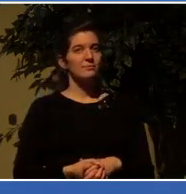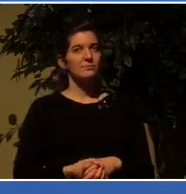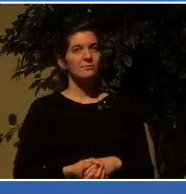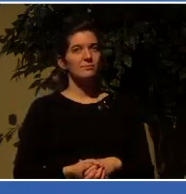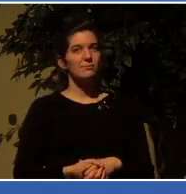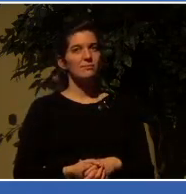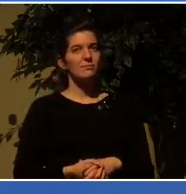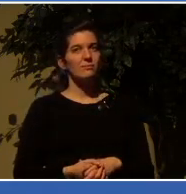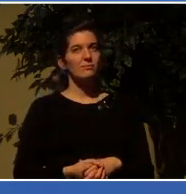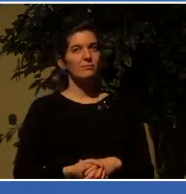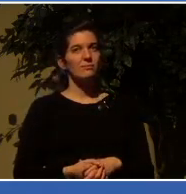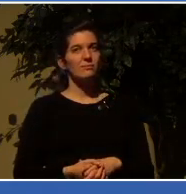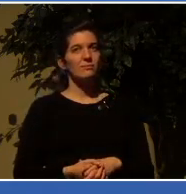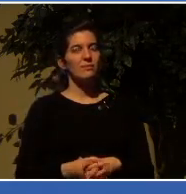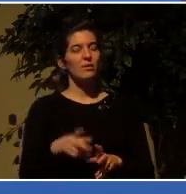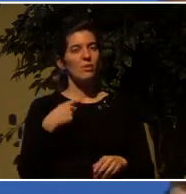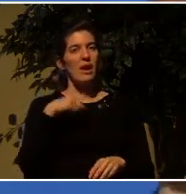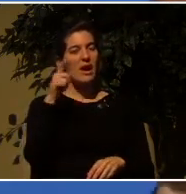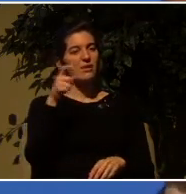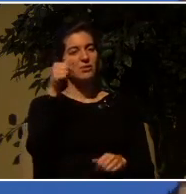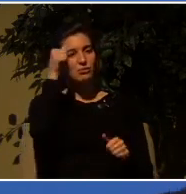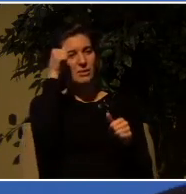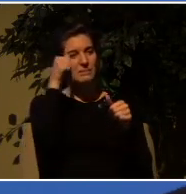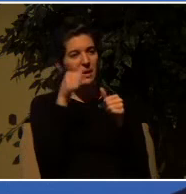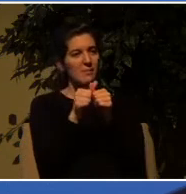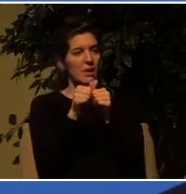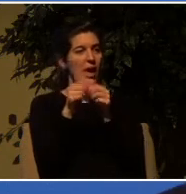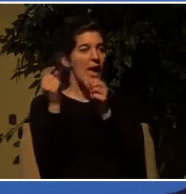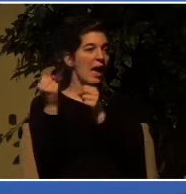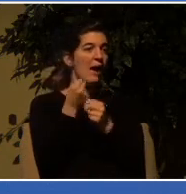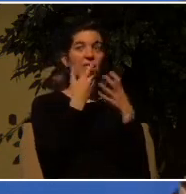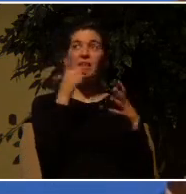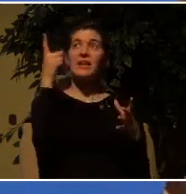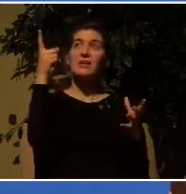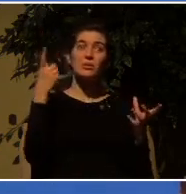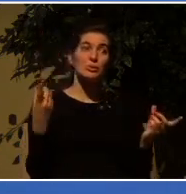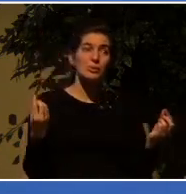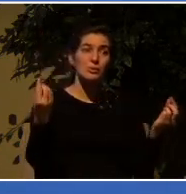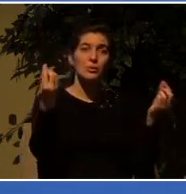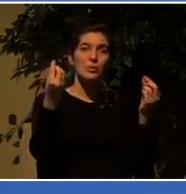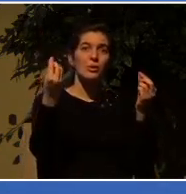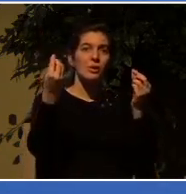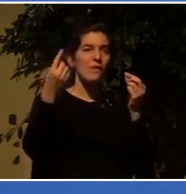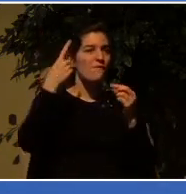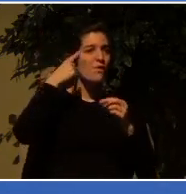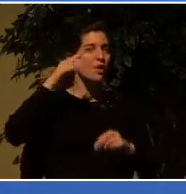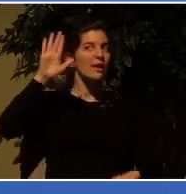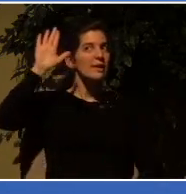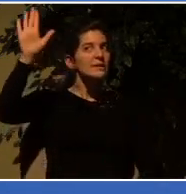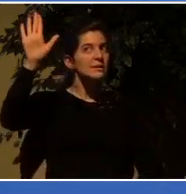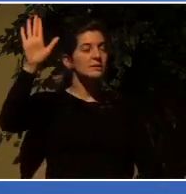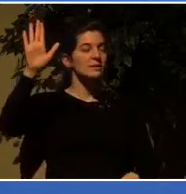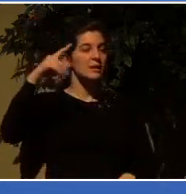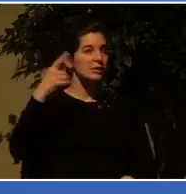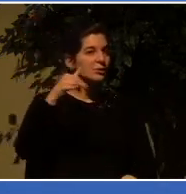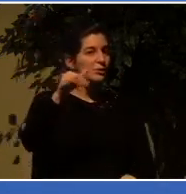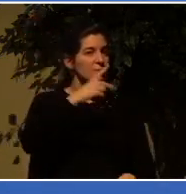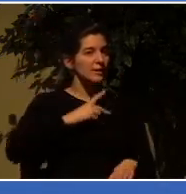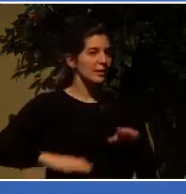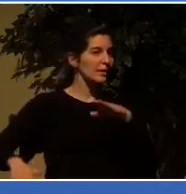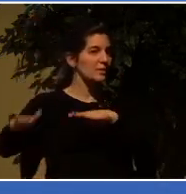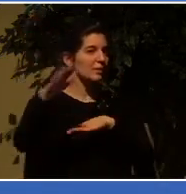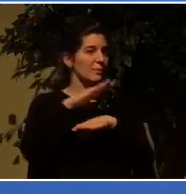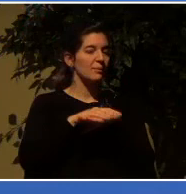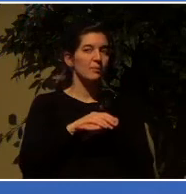everything is geared towards the eternal kingdom that he is building, the city that has foundations, whose builder and